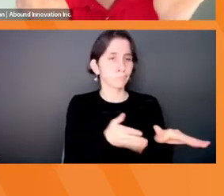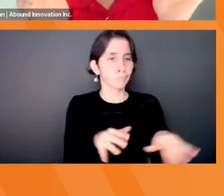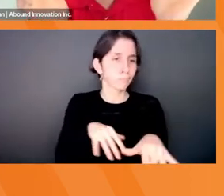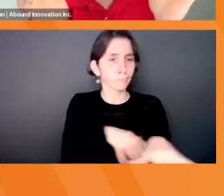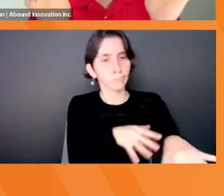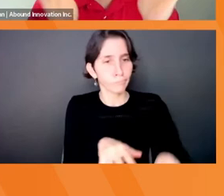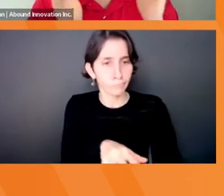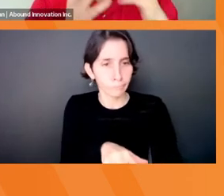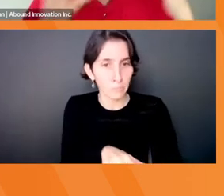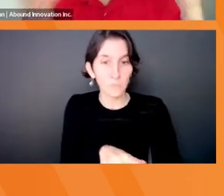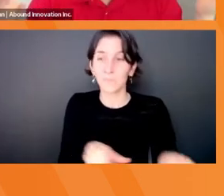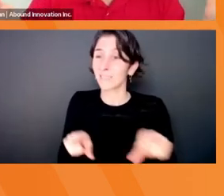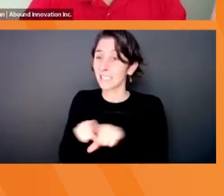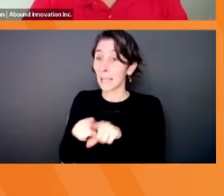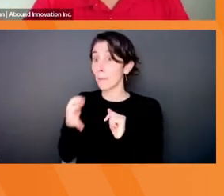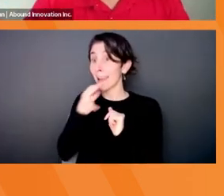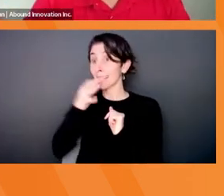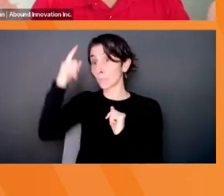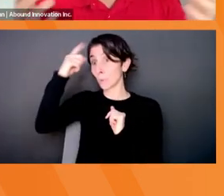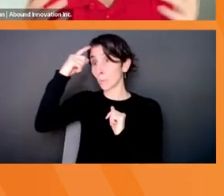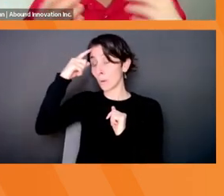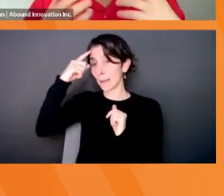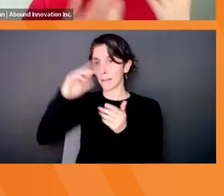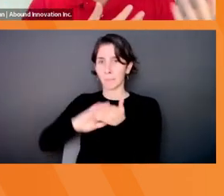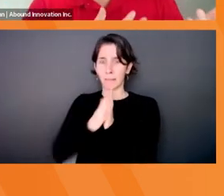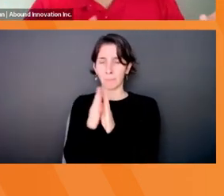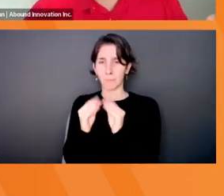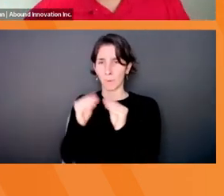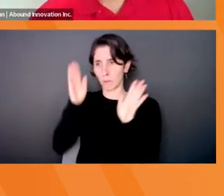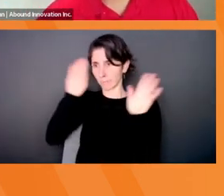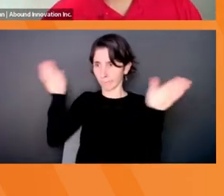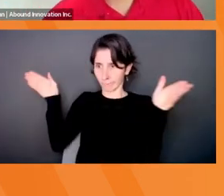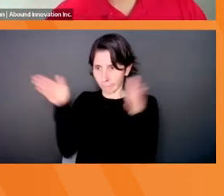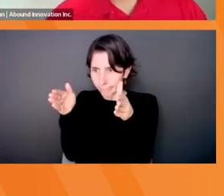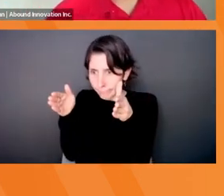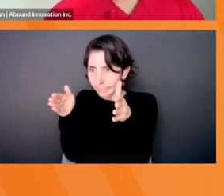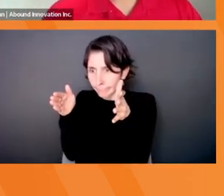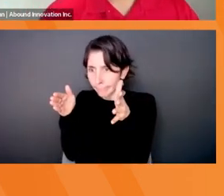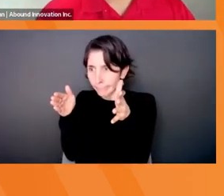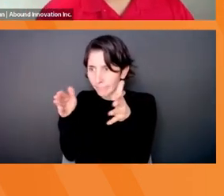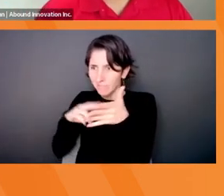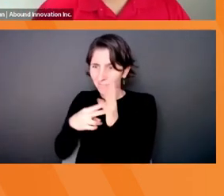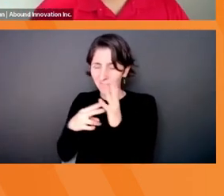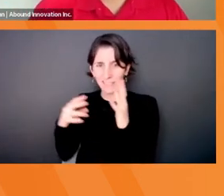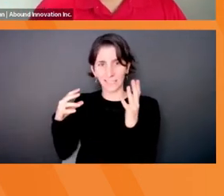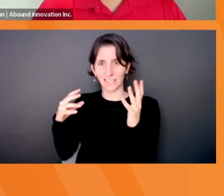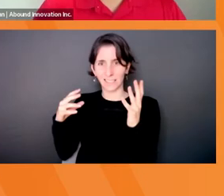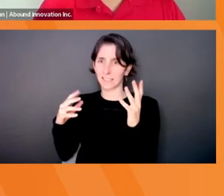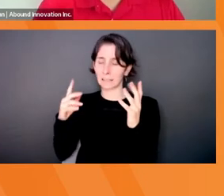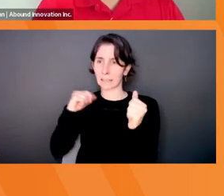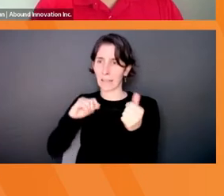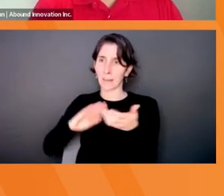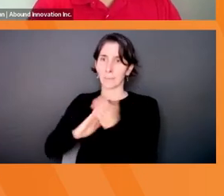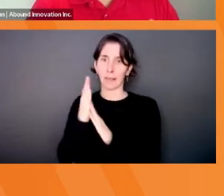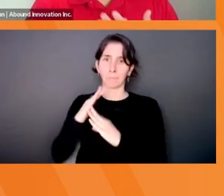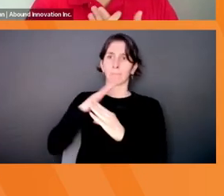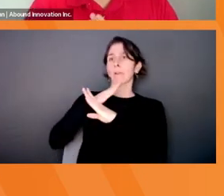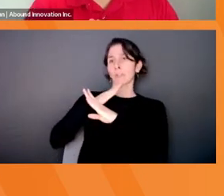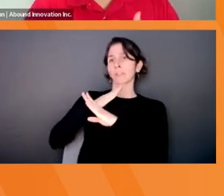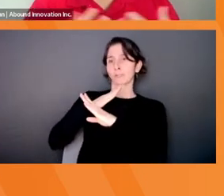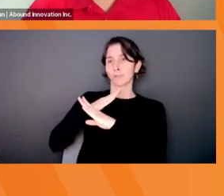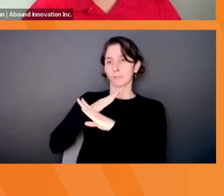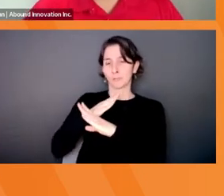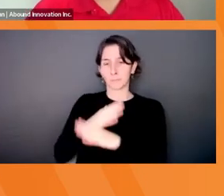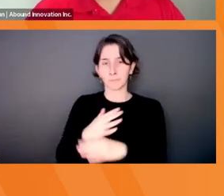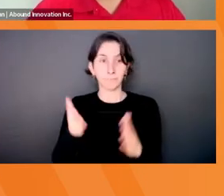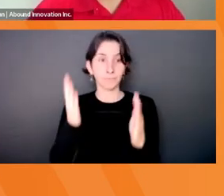possibilities of what could be, and, and it gets in our way of innovation. And then fourthly, we could